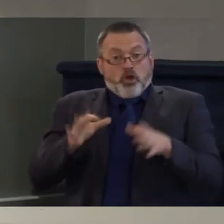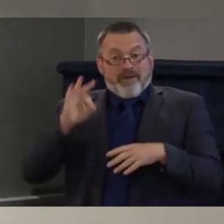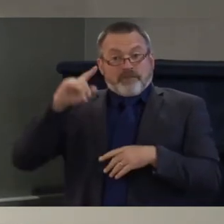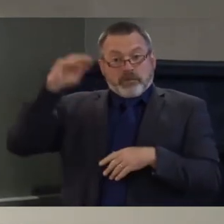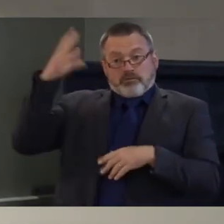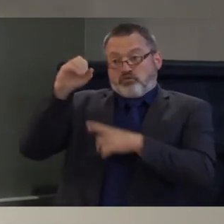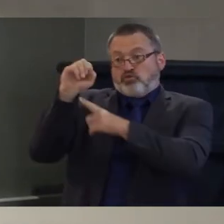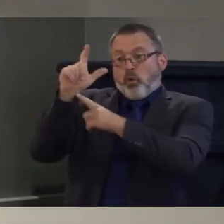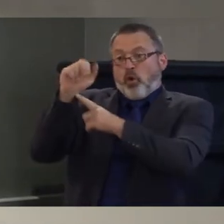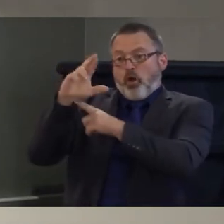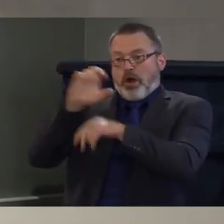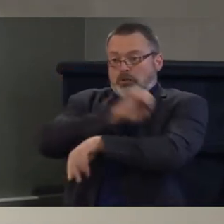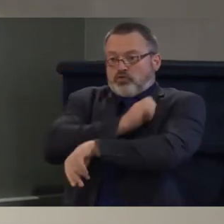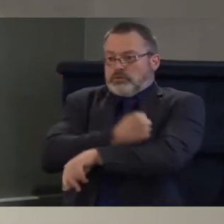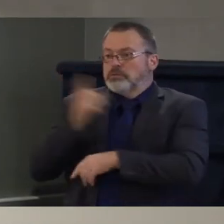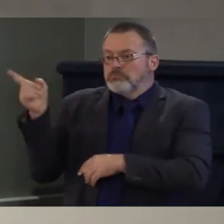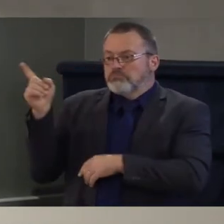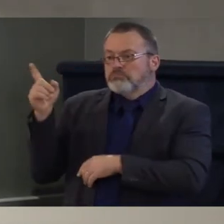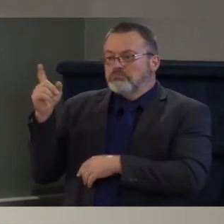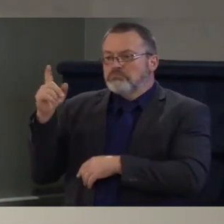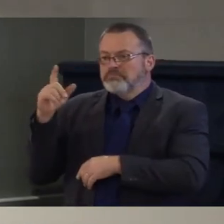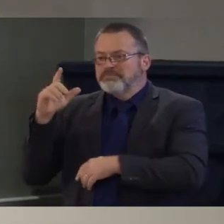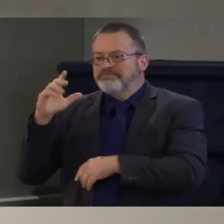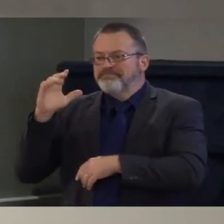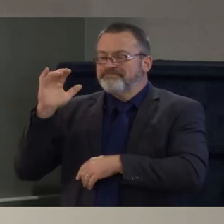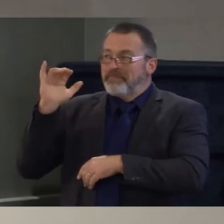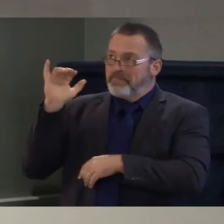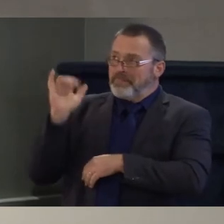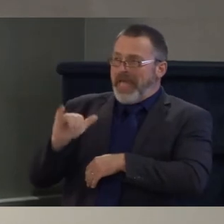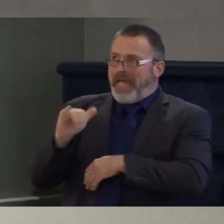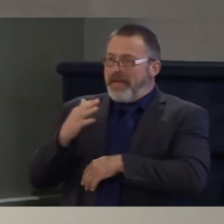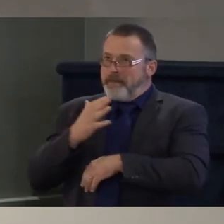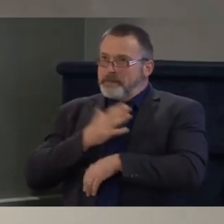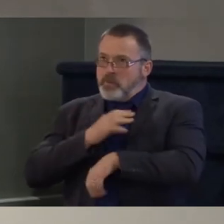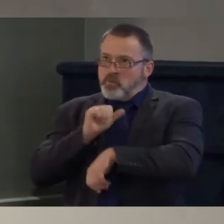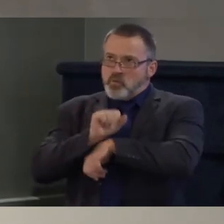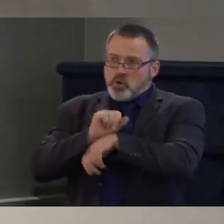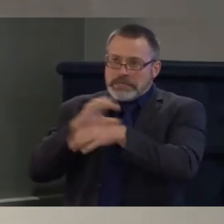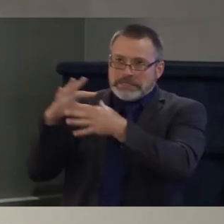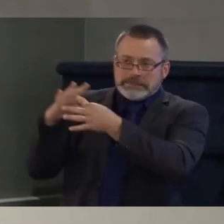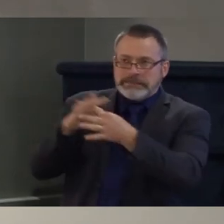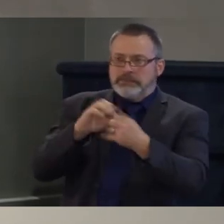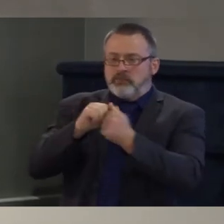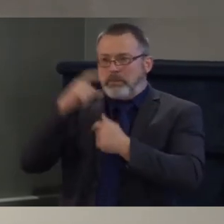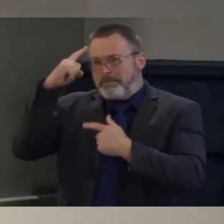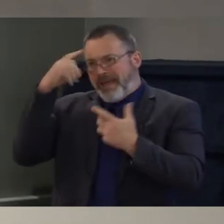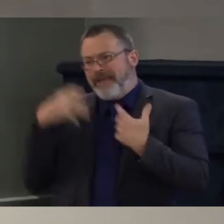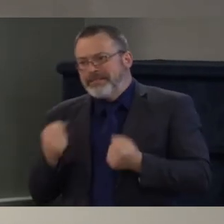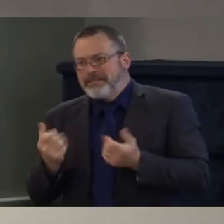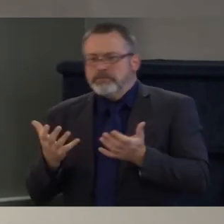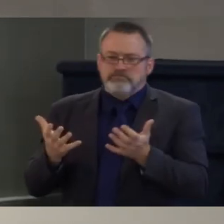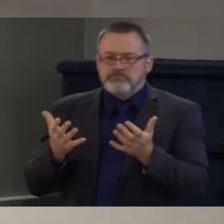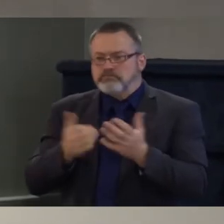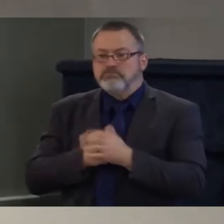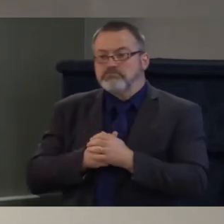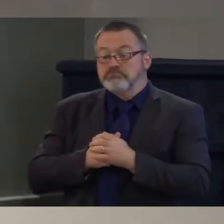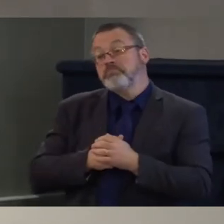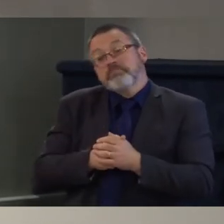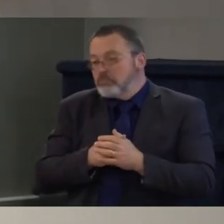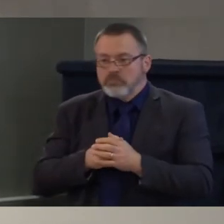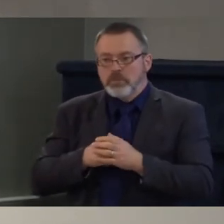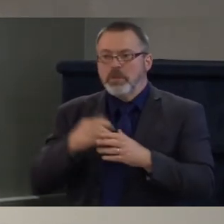just don't know how relevant what i've done um really has been but i grew up in a house where